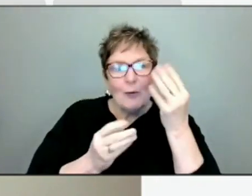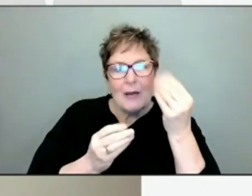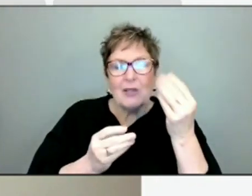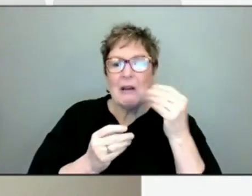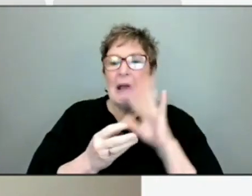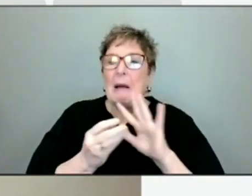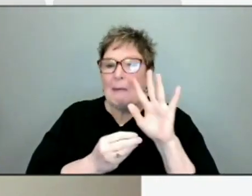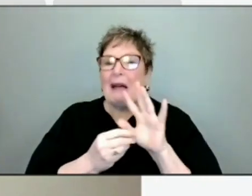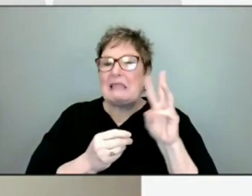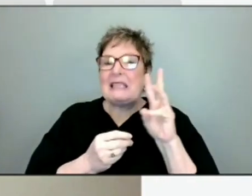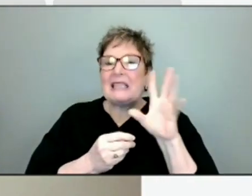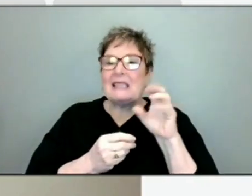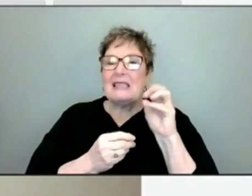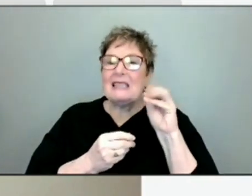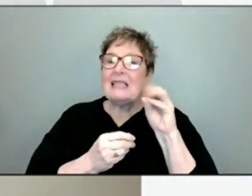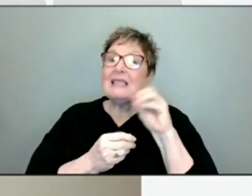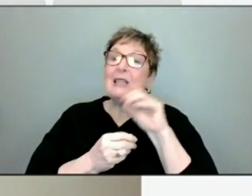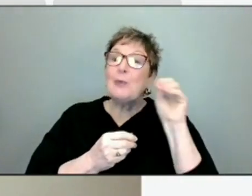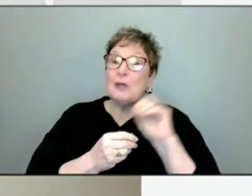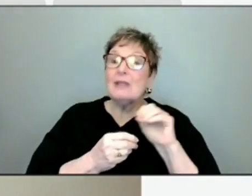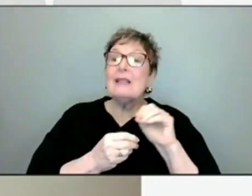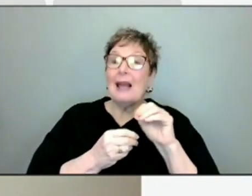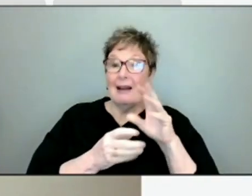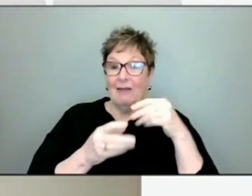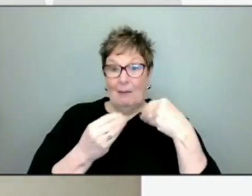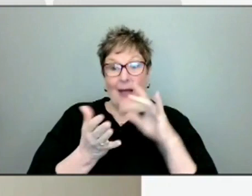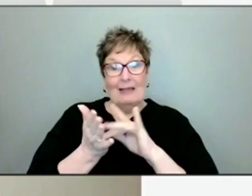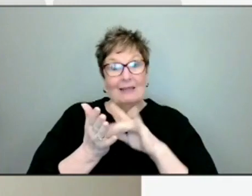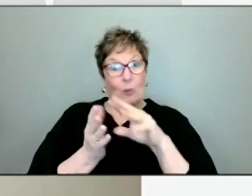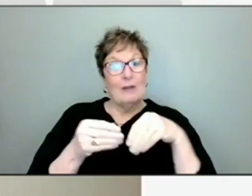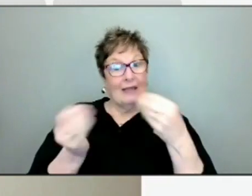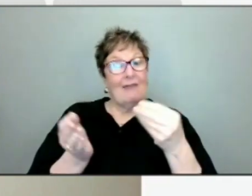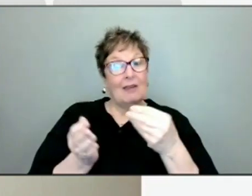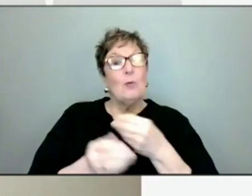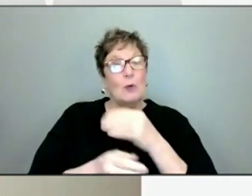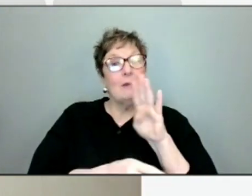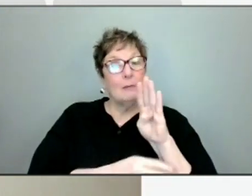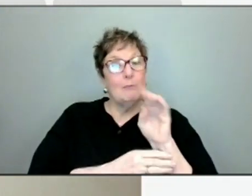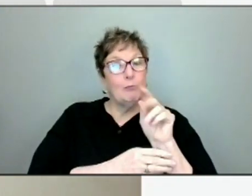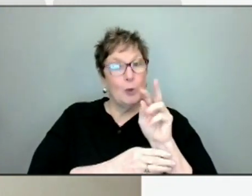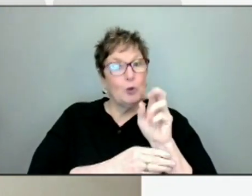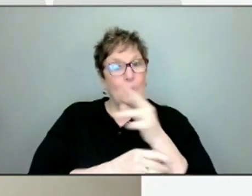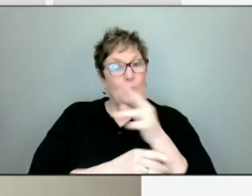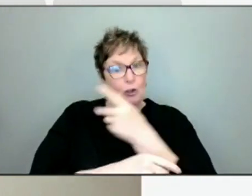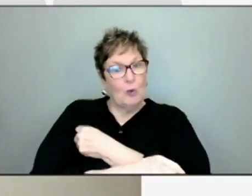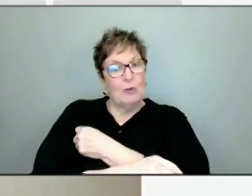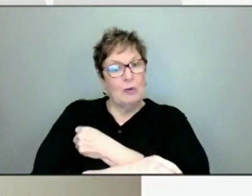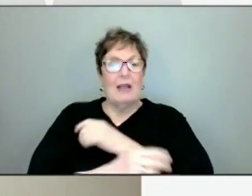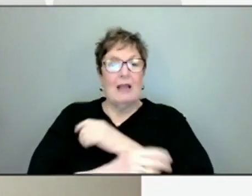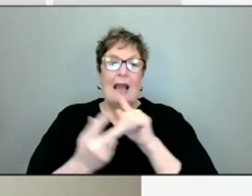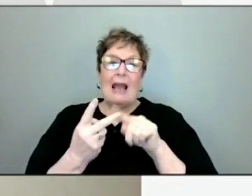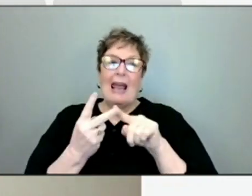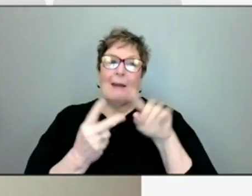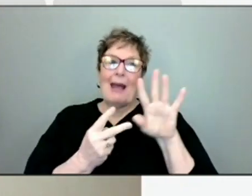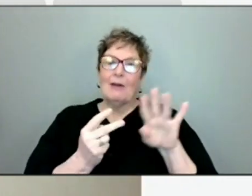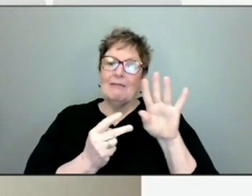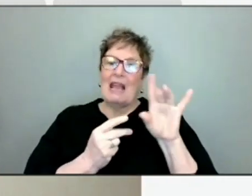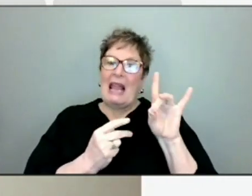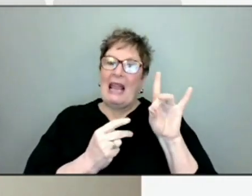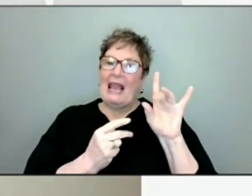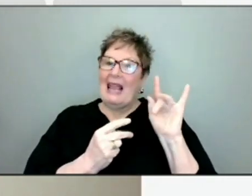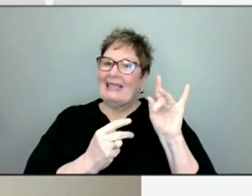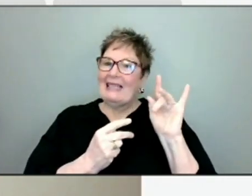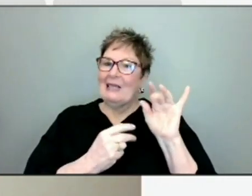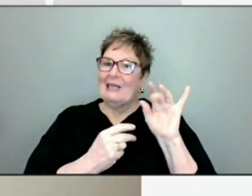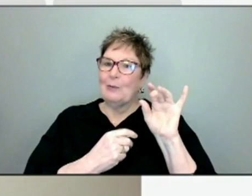60% of the doses that were administered were booster doses. And roughly 18% of those were first